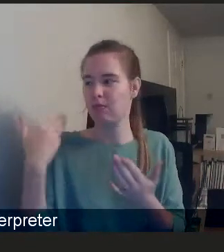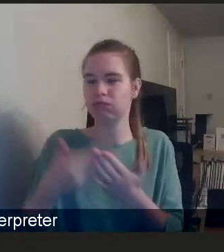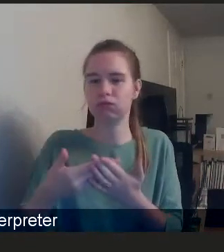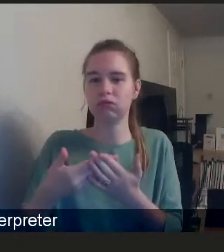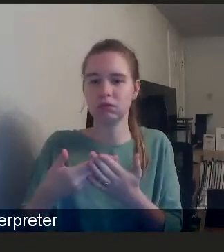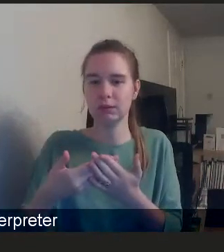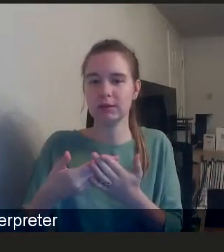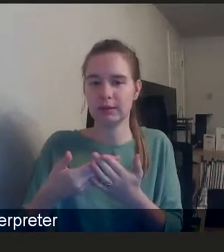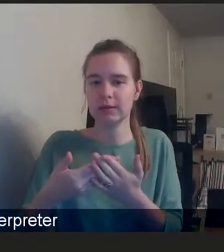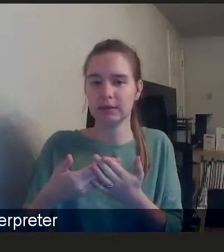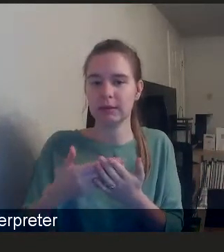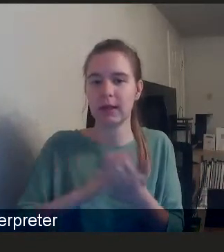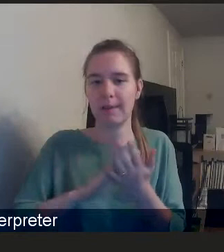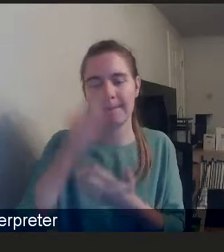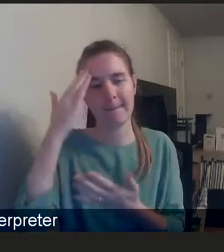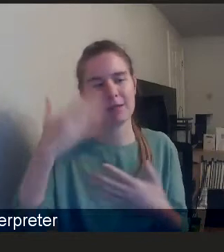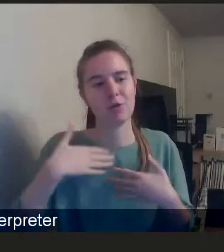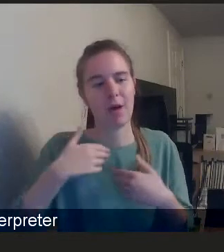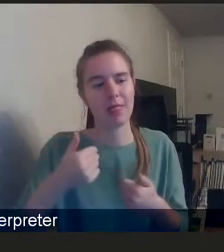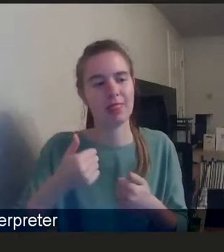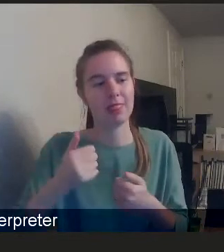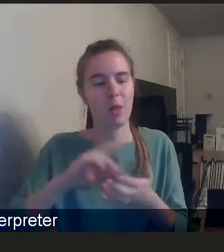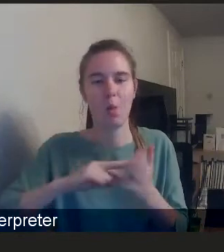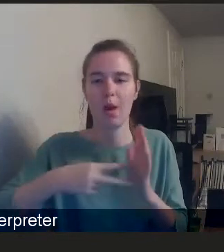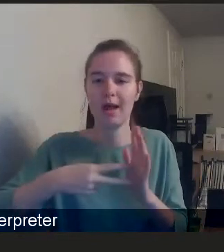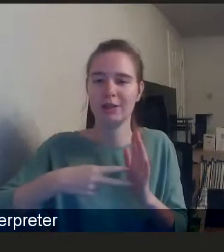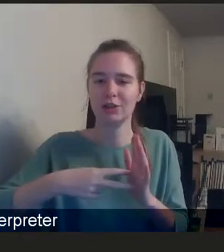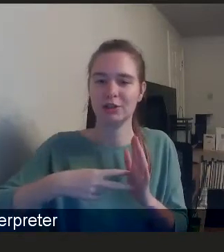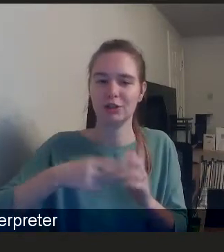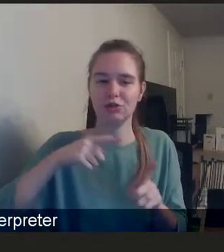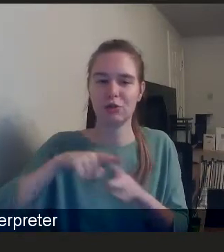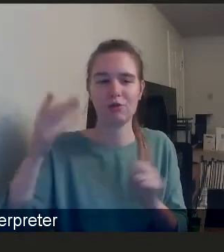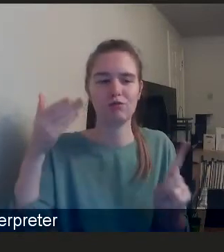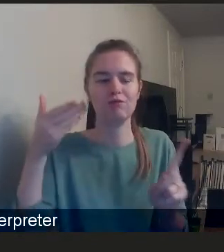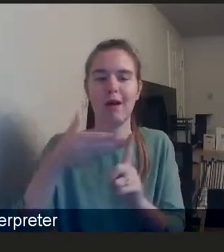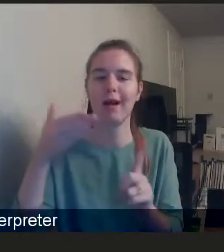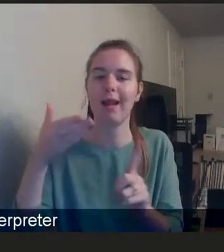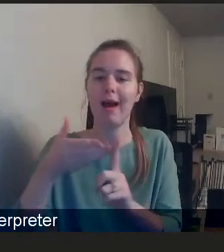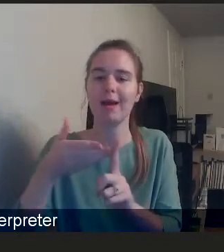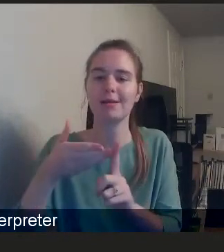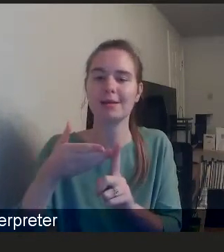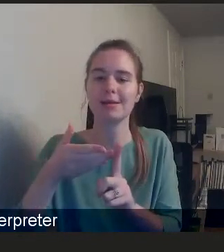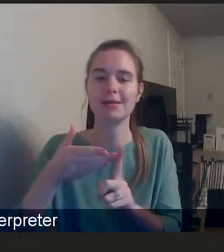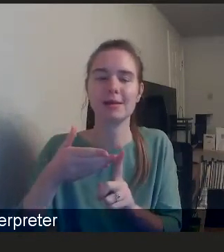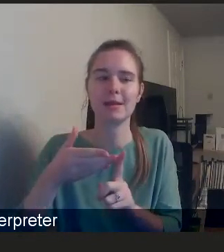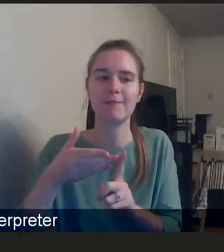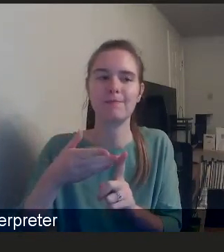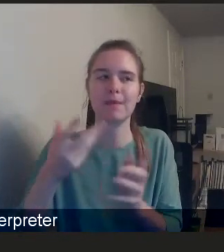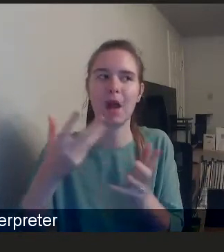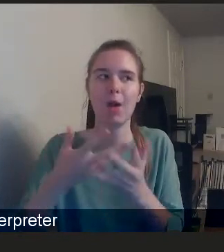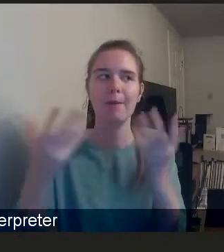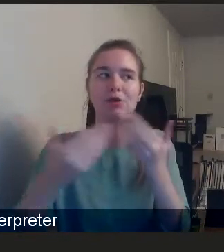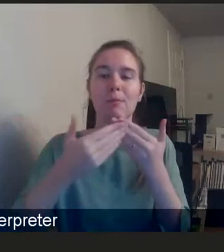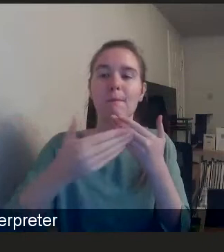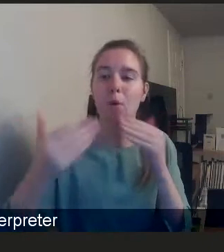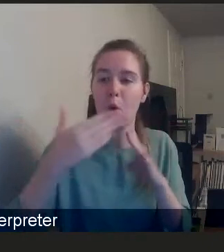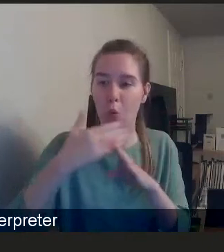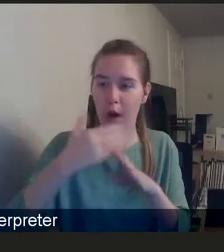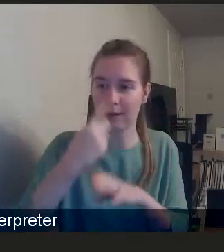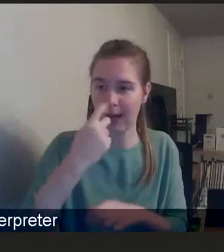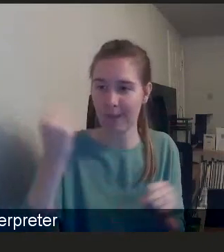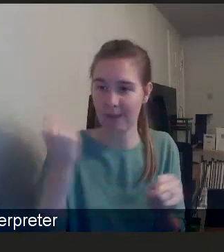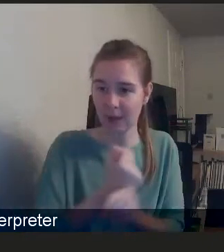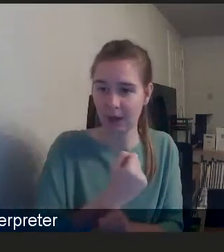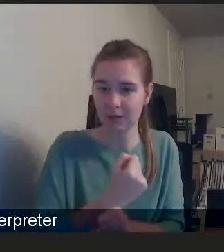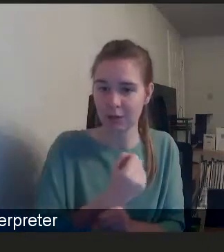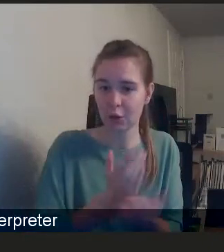leader in a mental health organisation is recognising how much more work can be done through